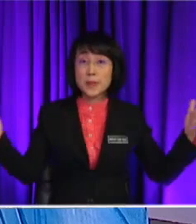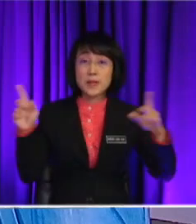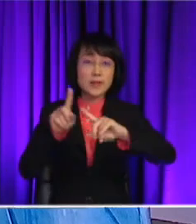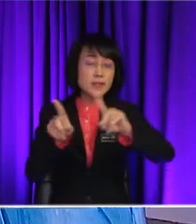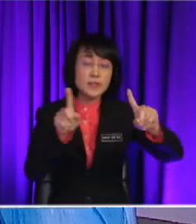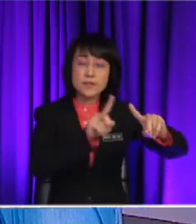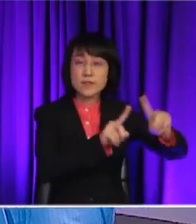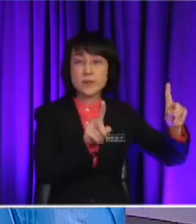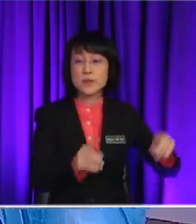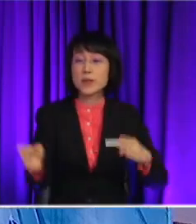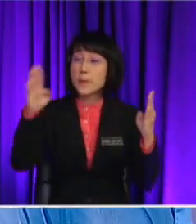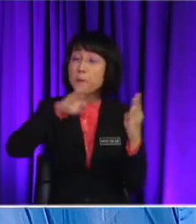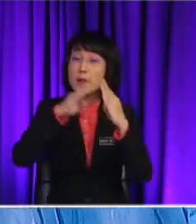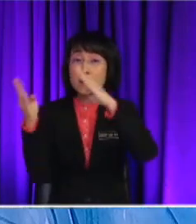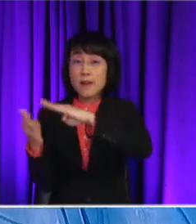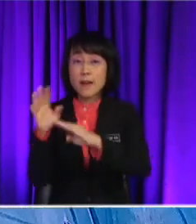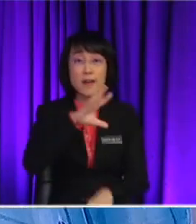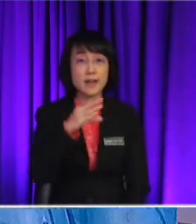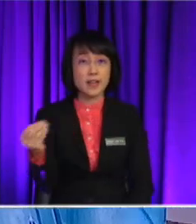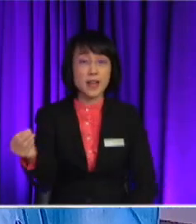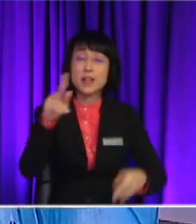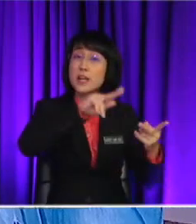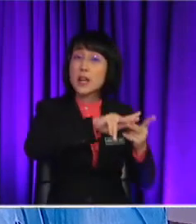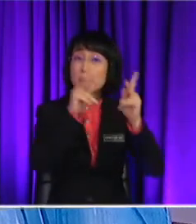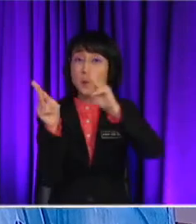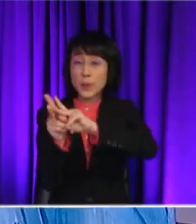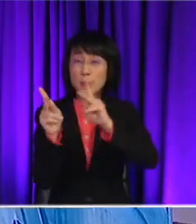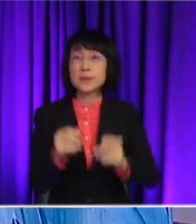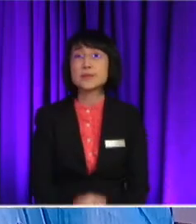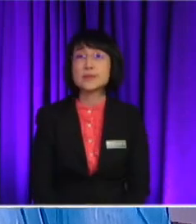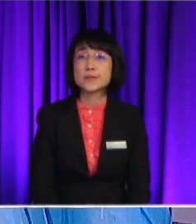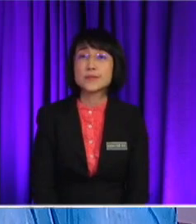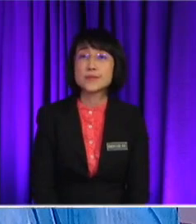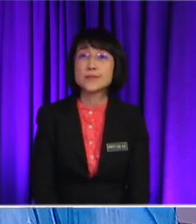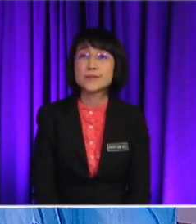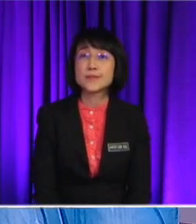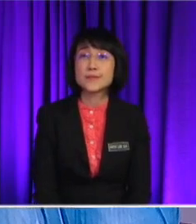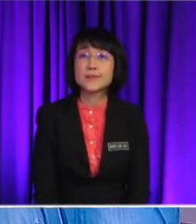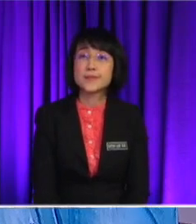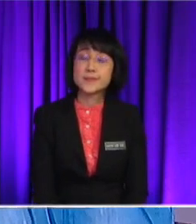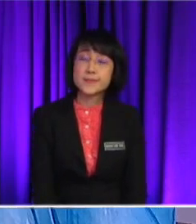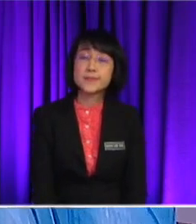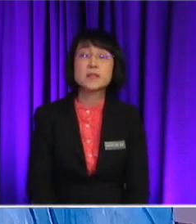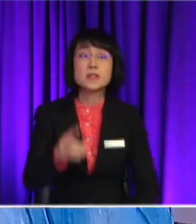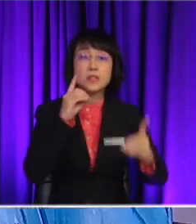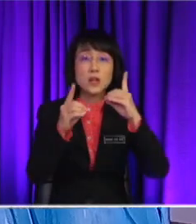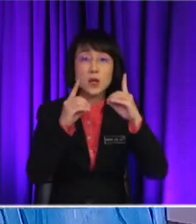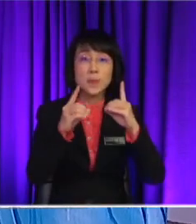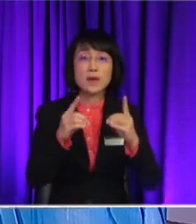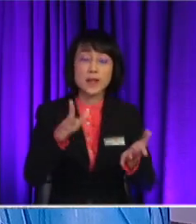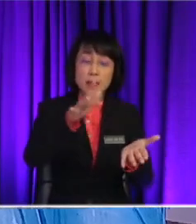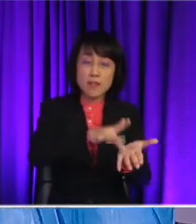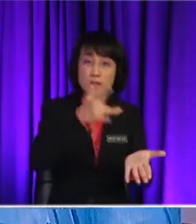them Okay So, today we are going to talk a little bit Because this is just a warm-up To talk about the advantages and